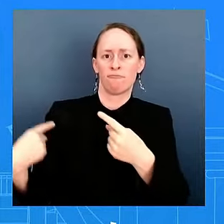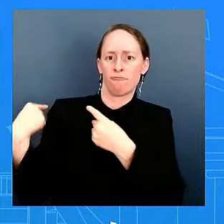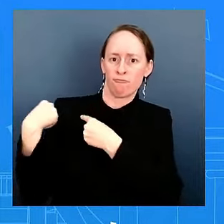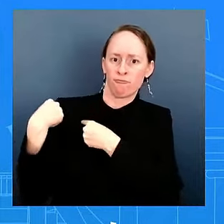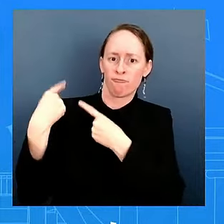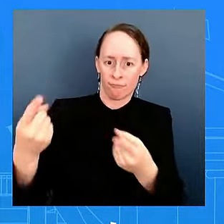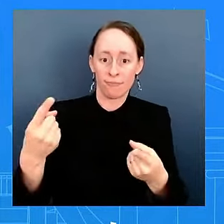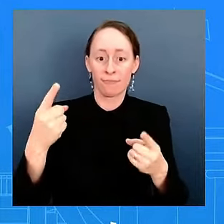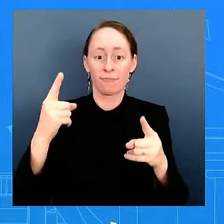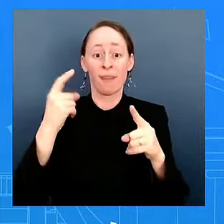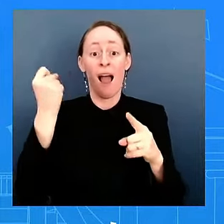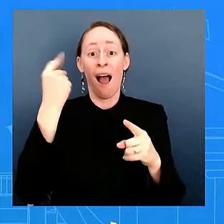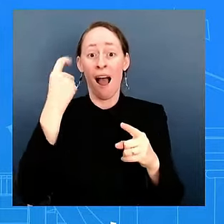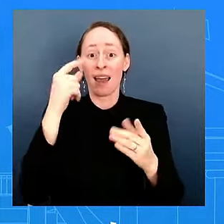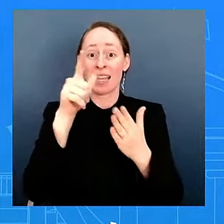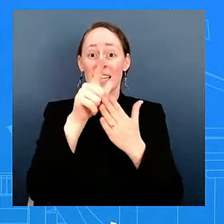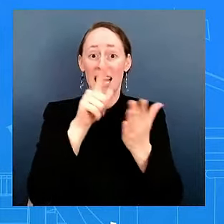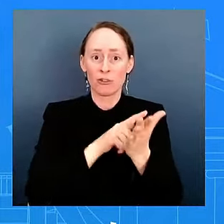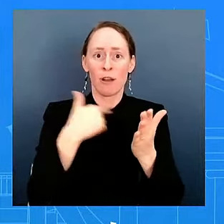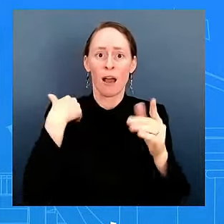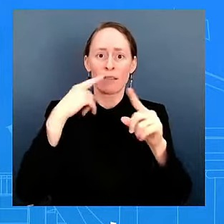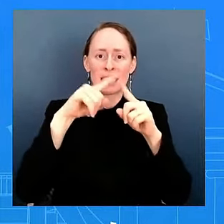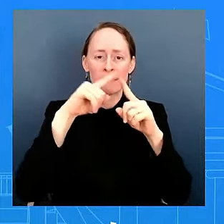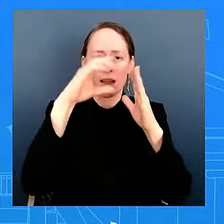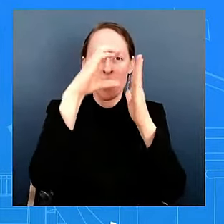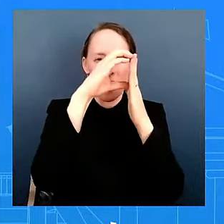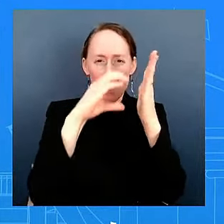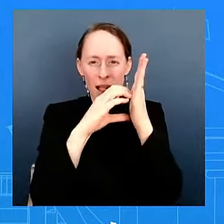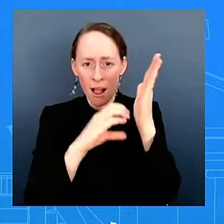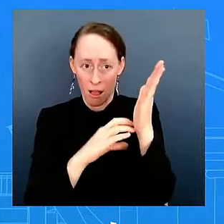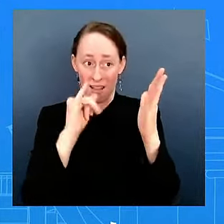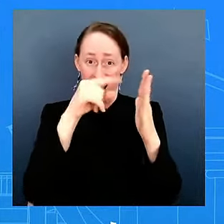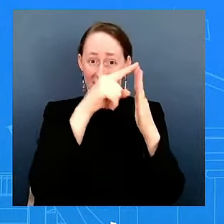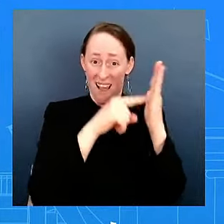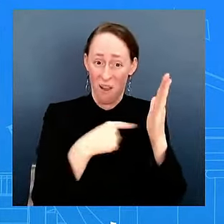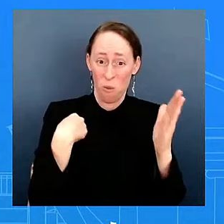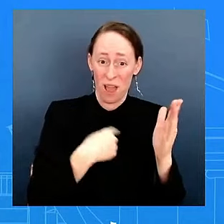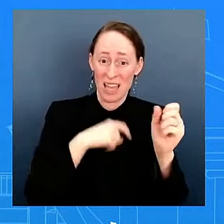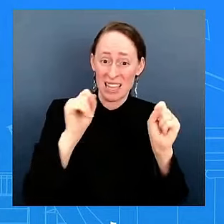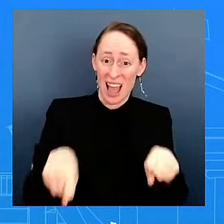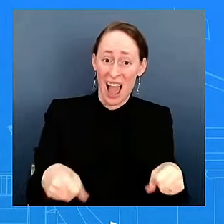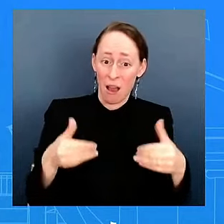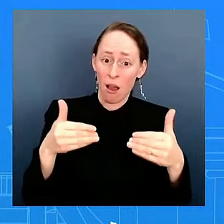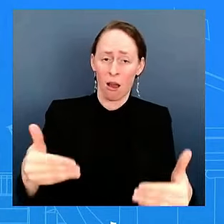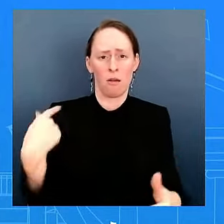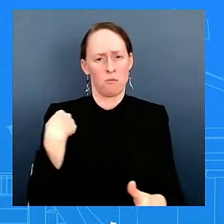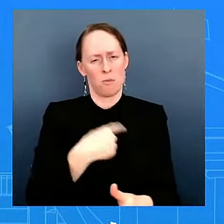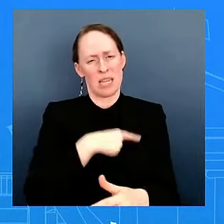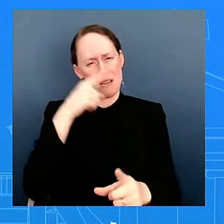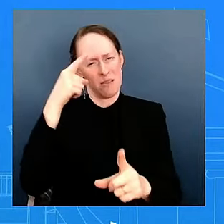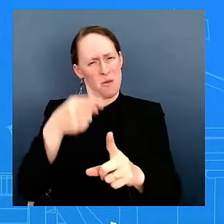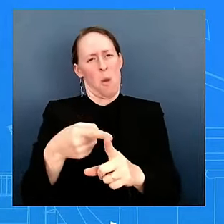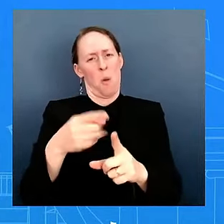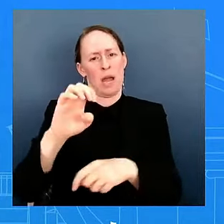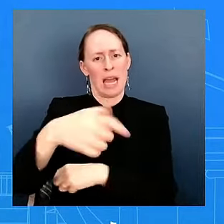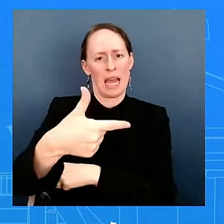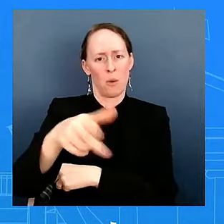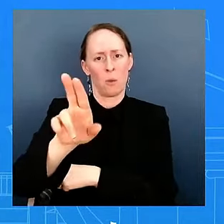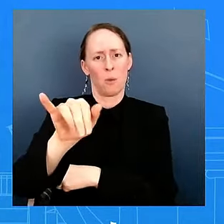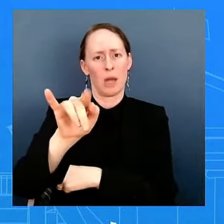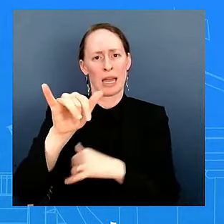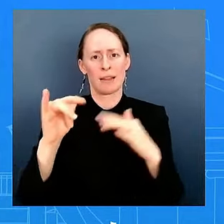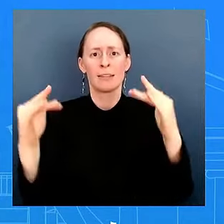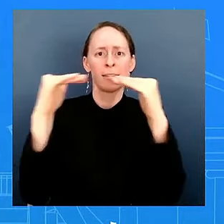that we've been able to get through, equity has always been at the center of that, making sure we don't forget any communities, communities that are normally left